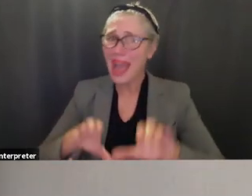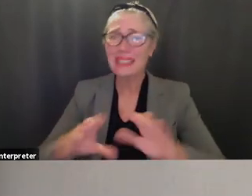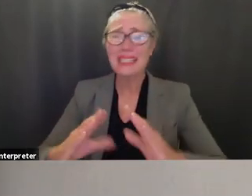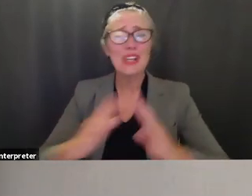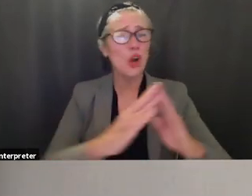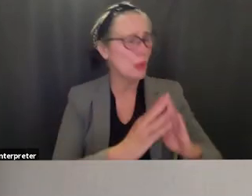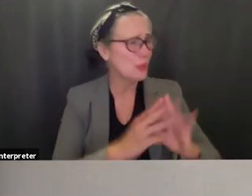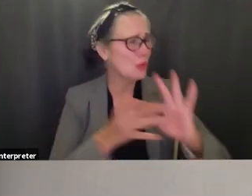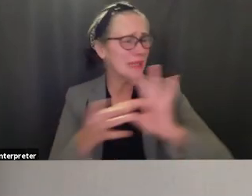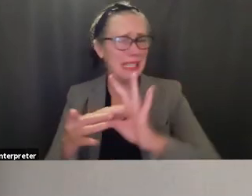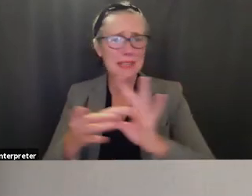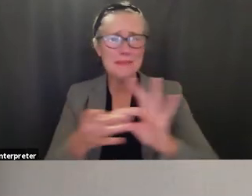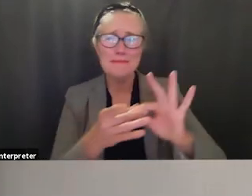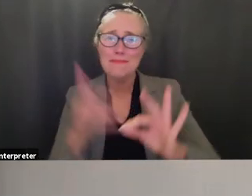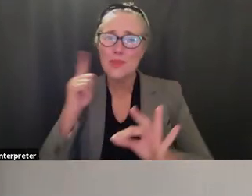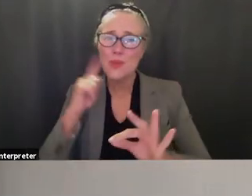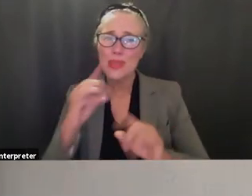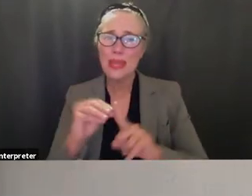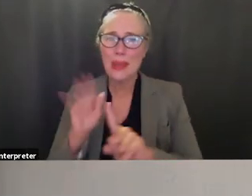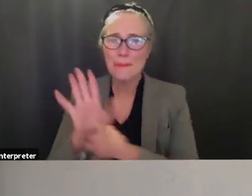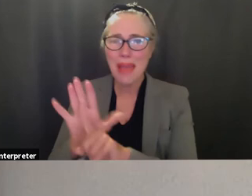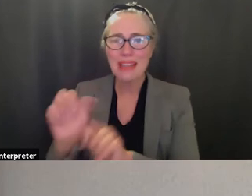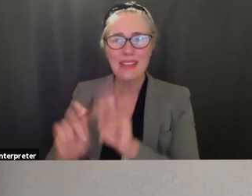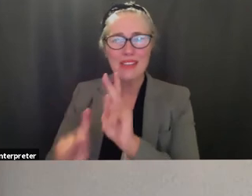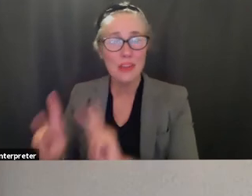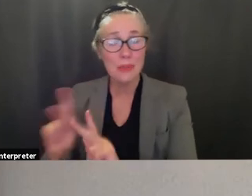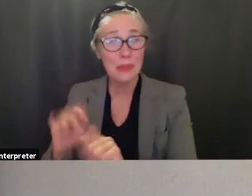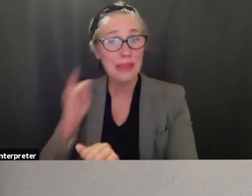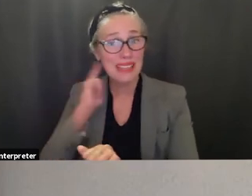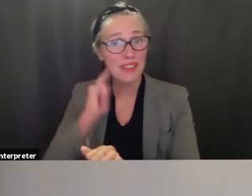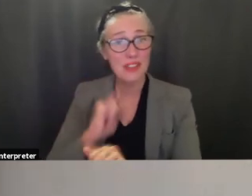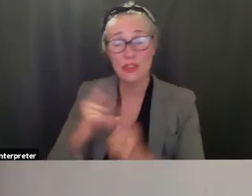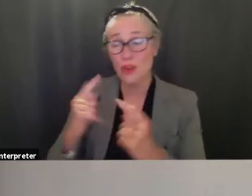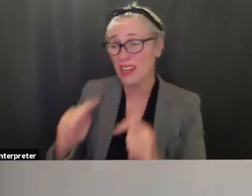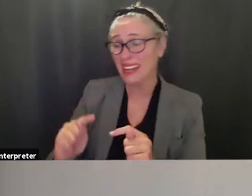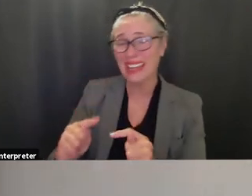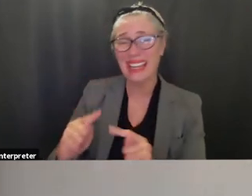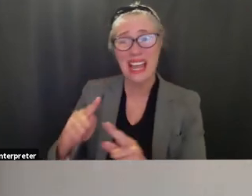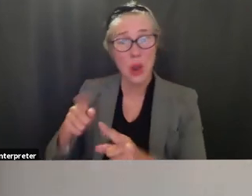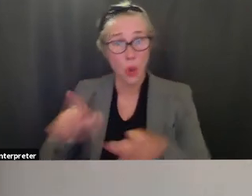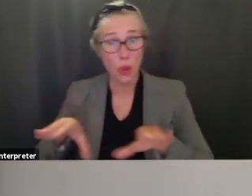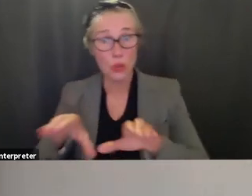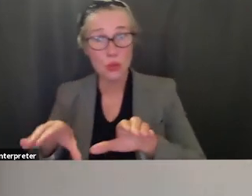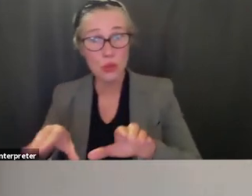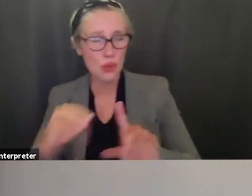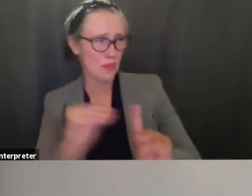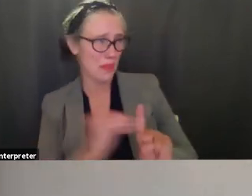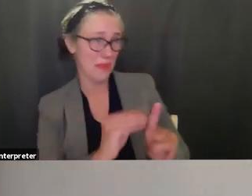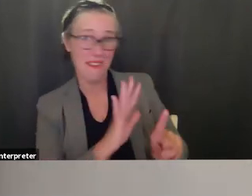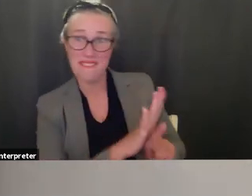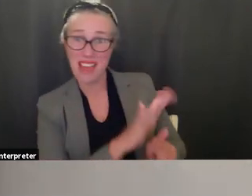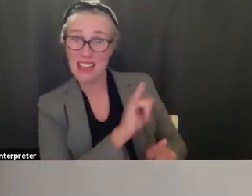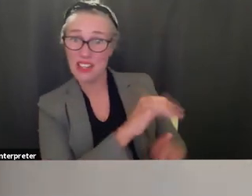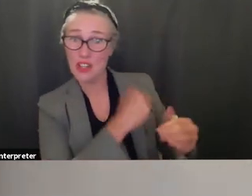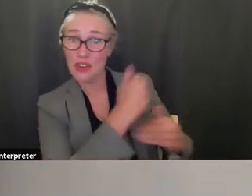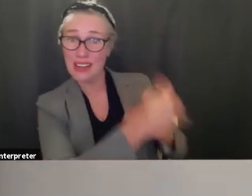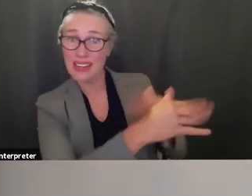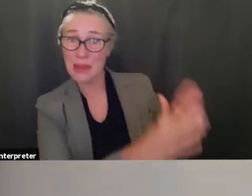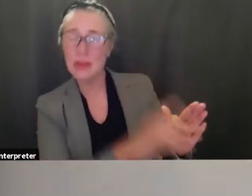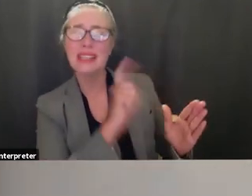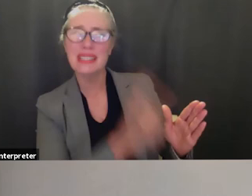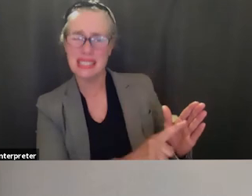you spoke about the impact of others if you're coming in smelling like you're impacting your neighbors so how do we make sure that we have a healthy you know